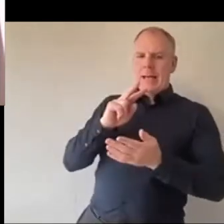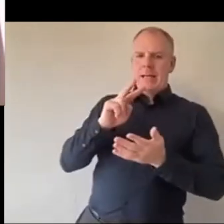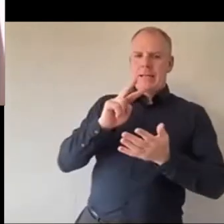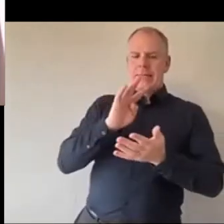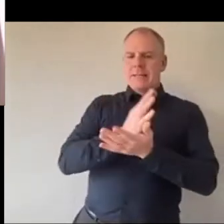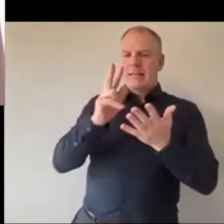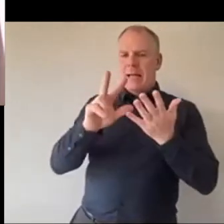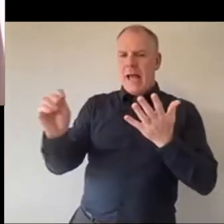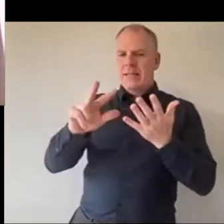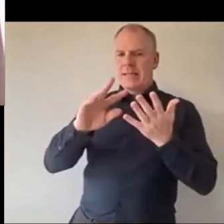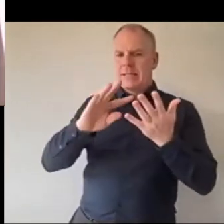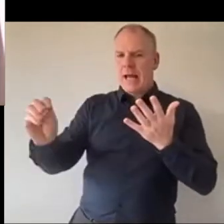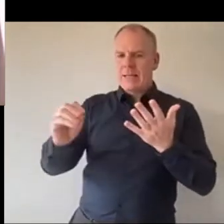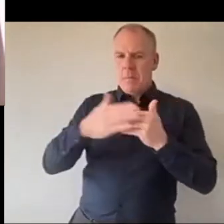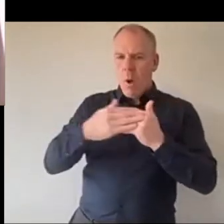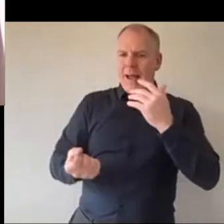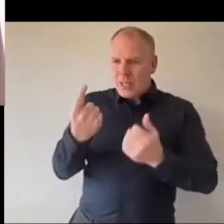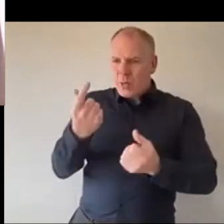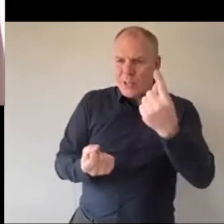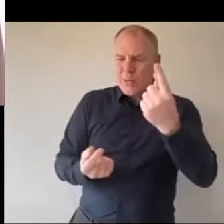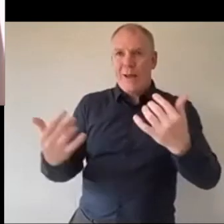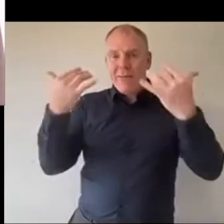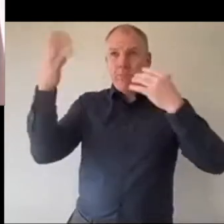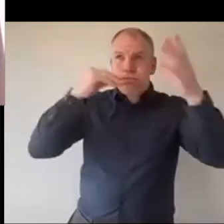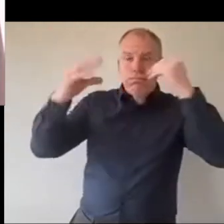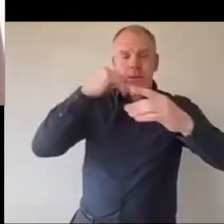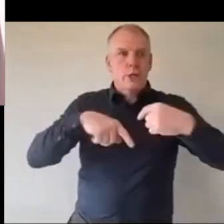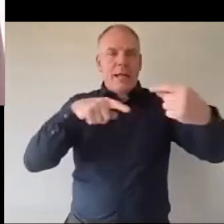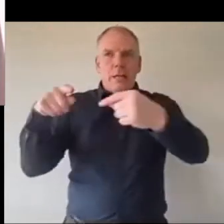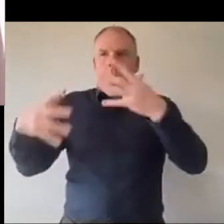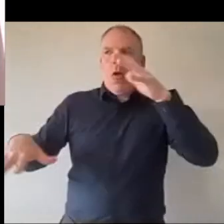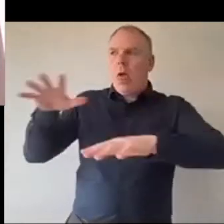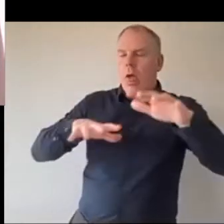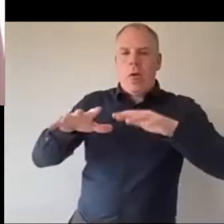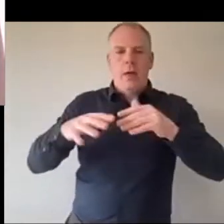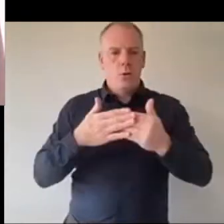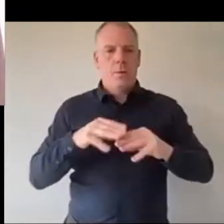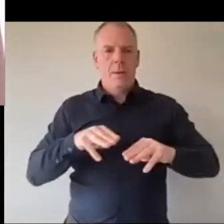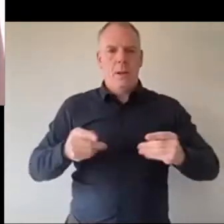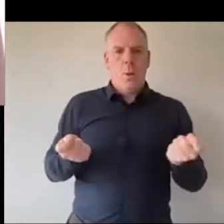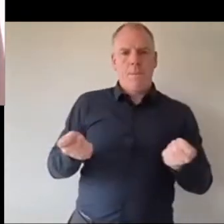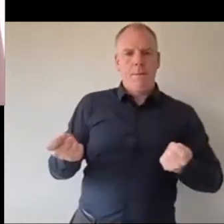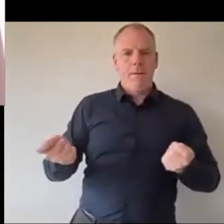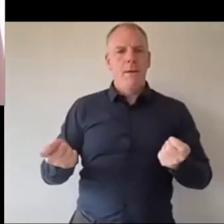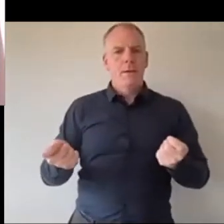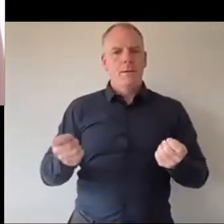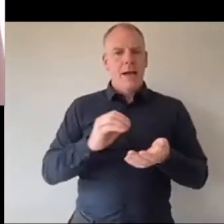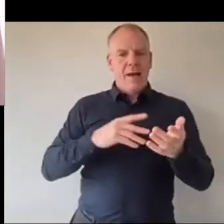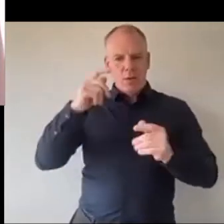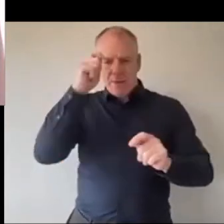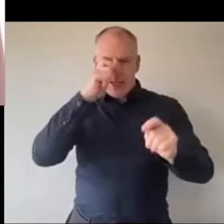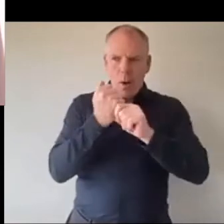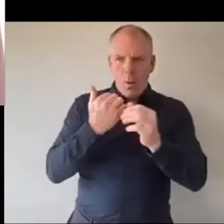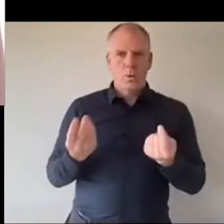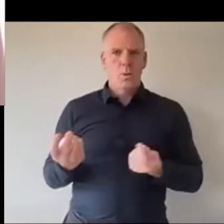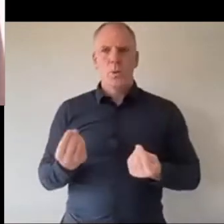coming at them there's much more issues there's much more information there's much more challenges and we have to figure out how to deal with this because our